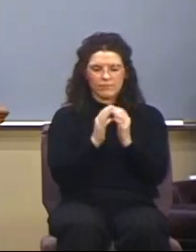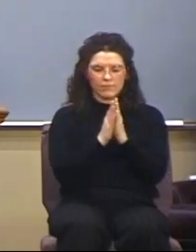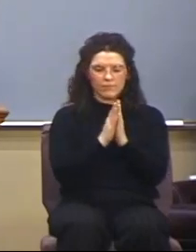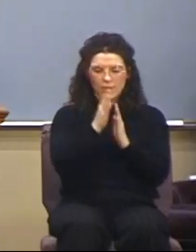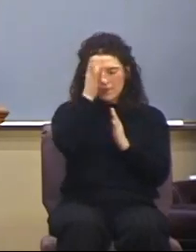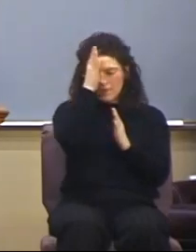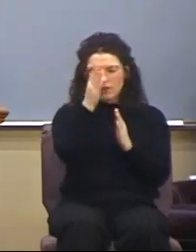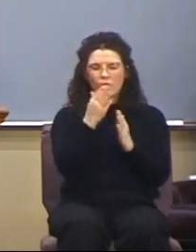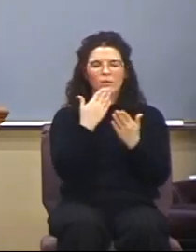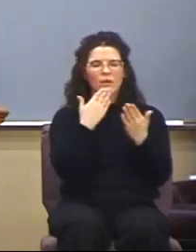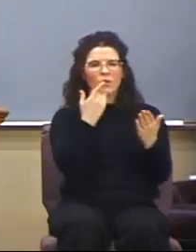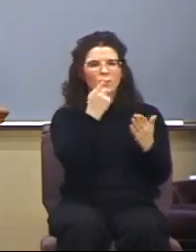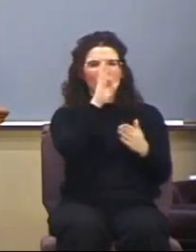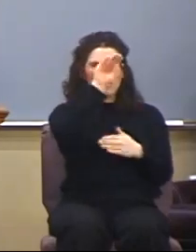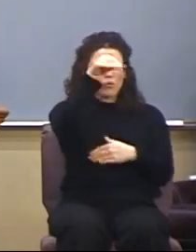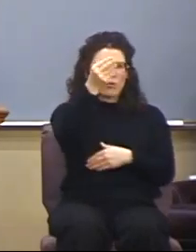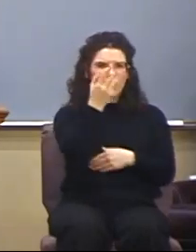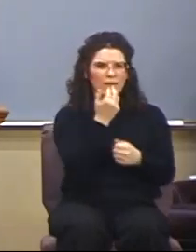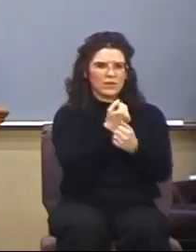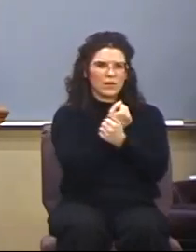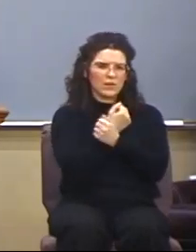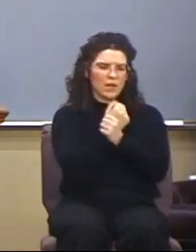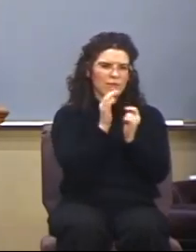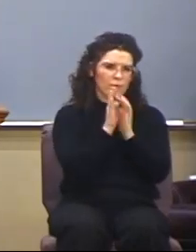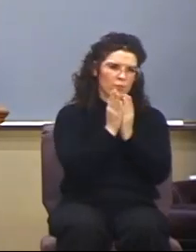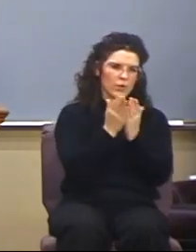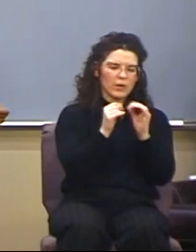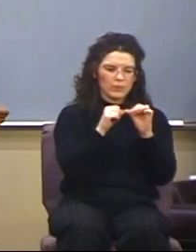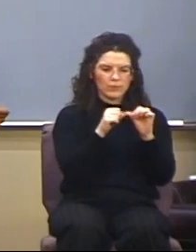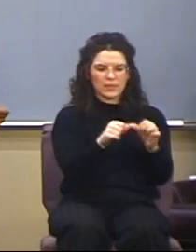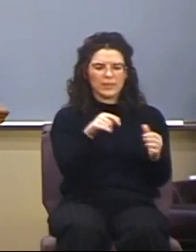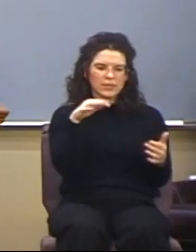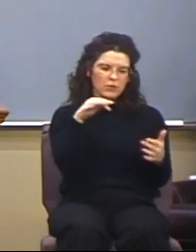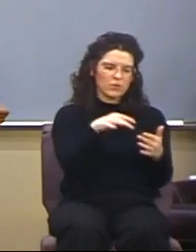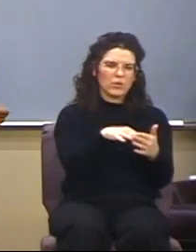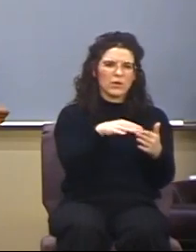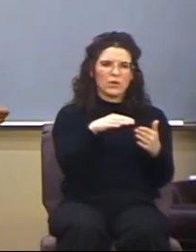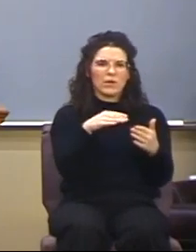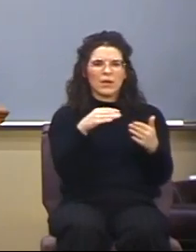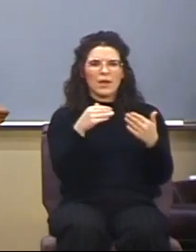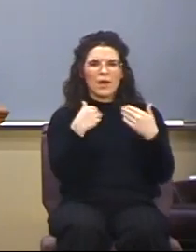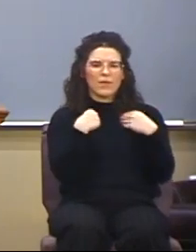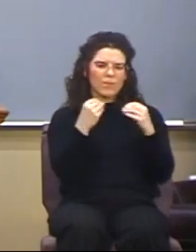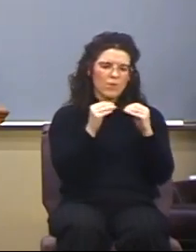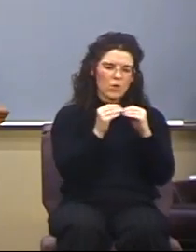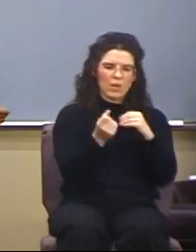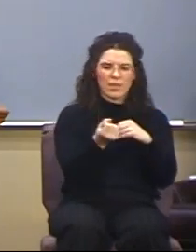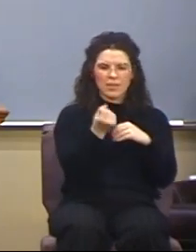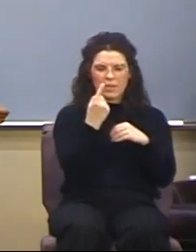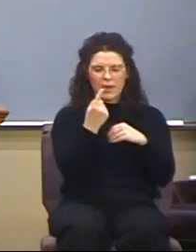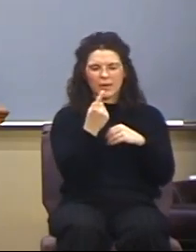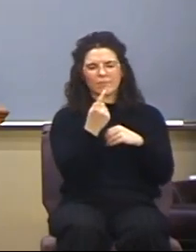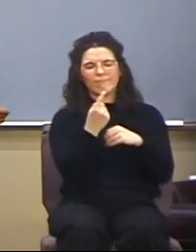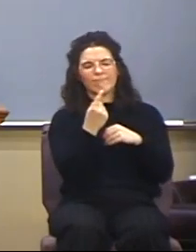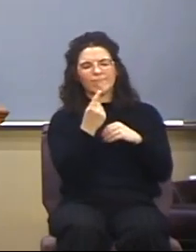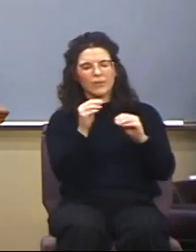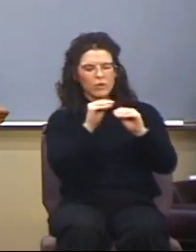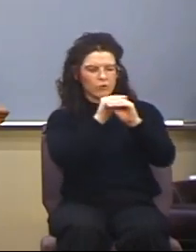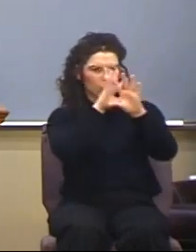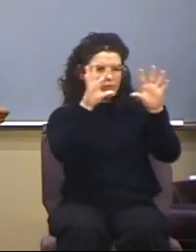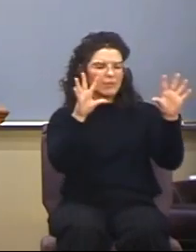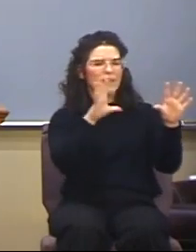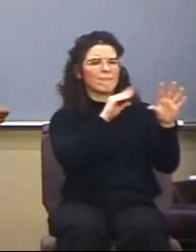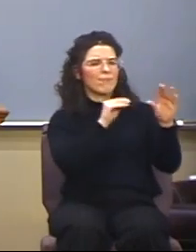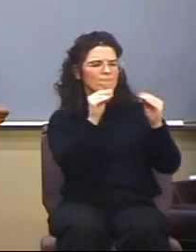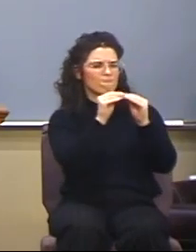As always, we thank you for your word. And as we continue to study it, may we have a little more light and understanding. And most importantly, may